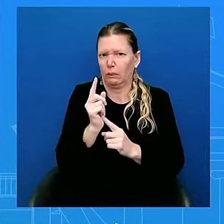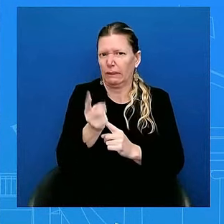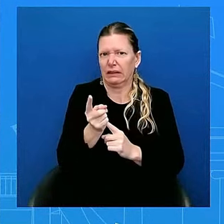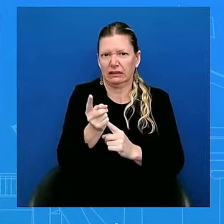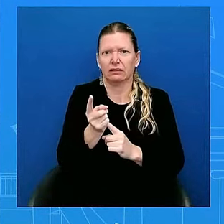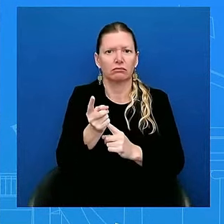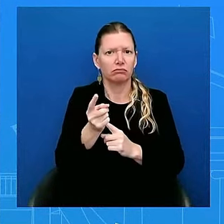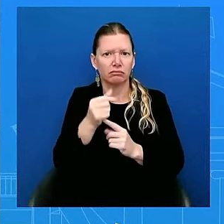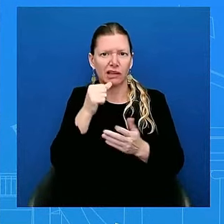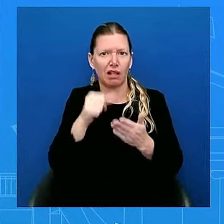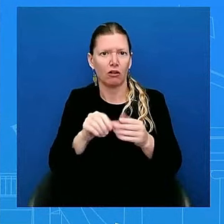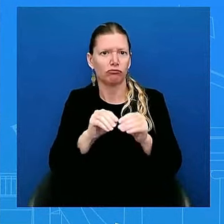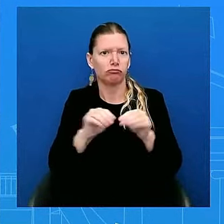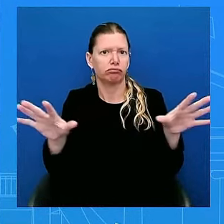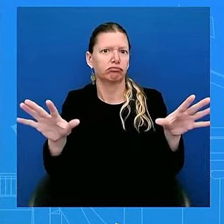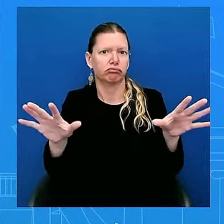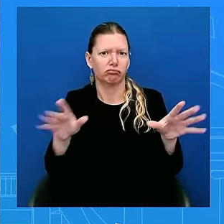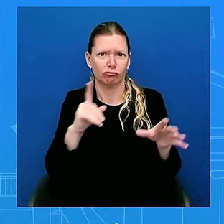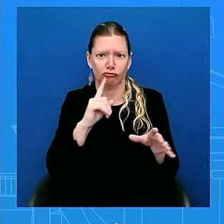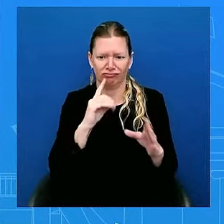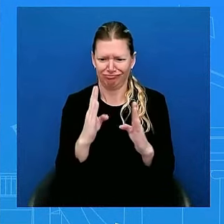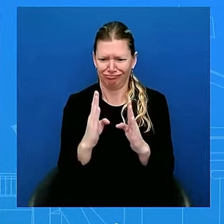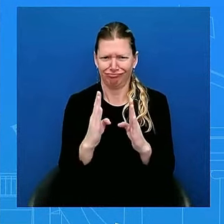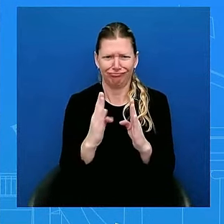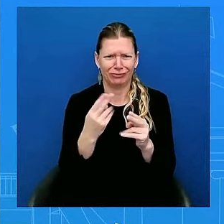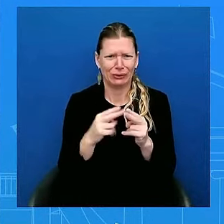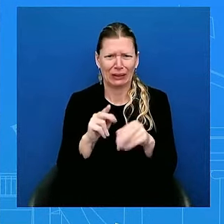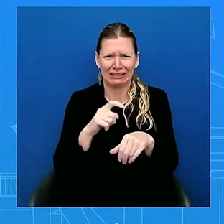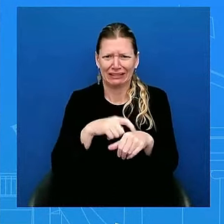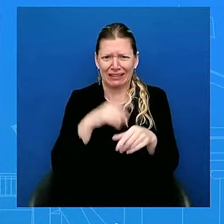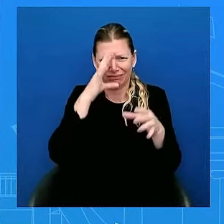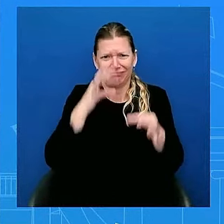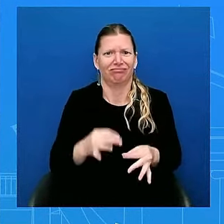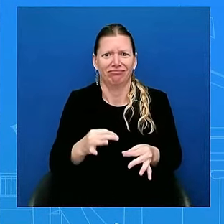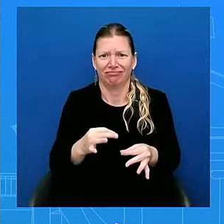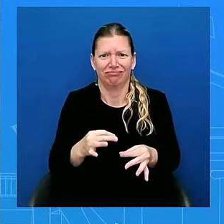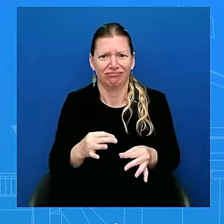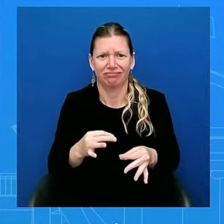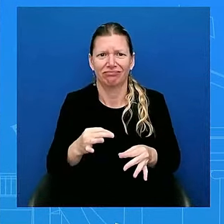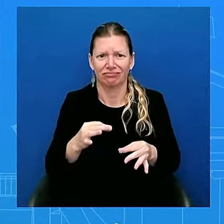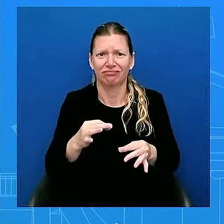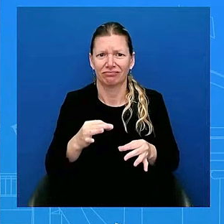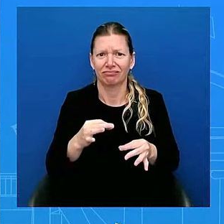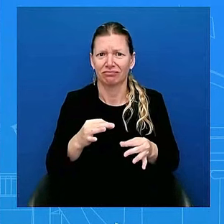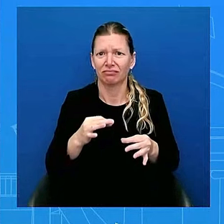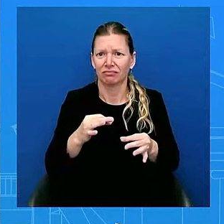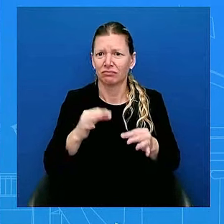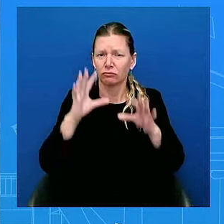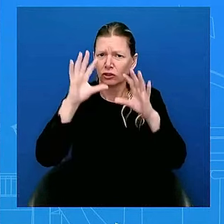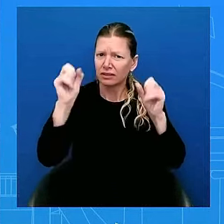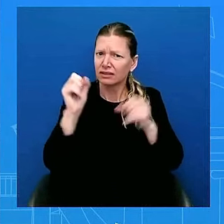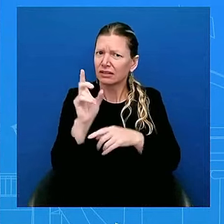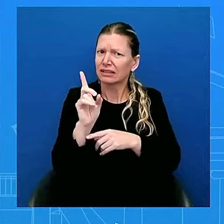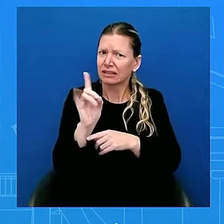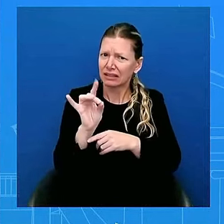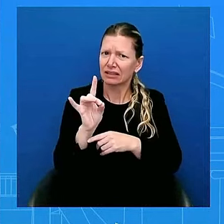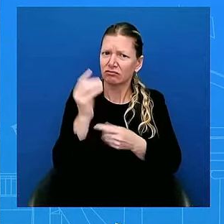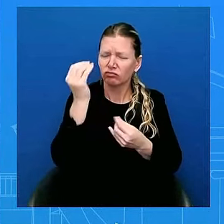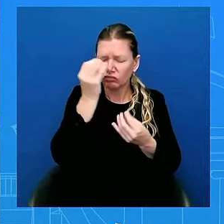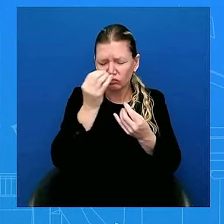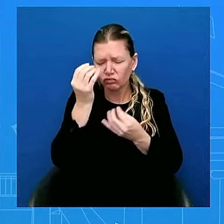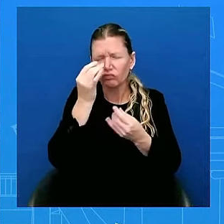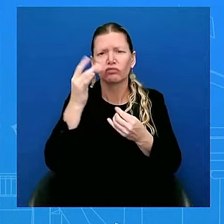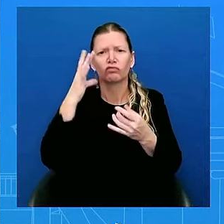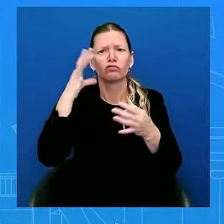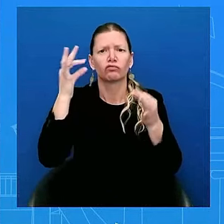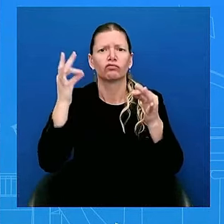short period of time that the President was able to think about this and make a decision. But, I would